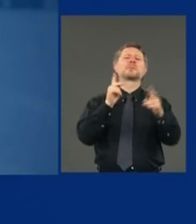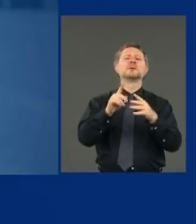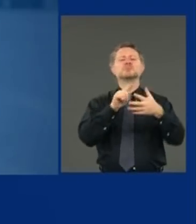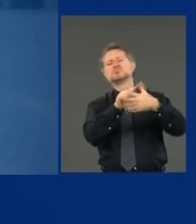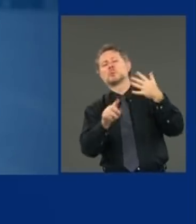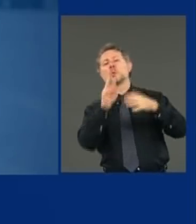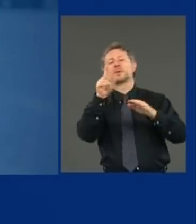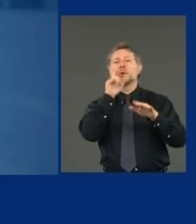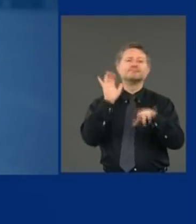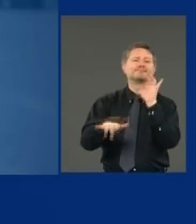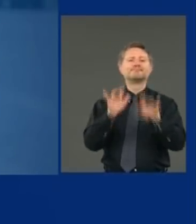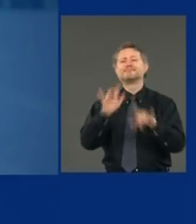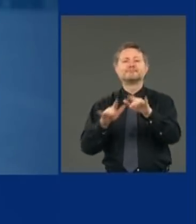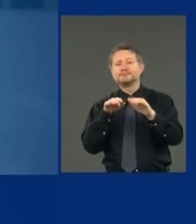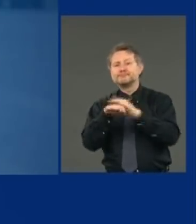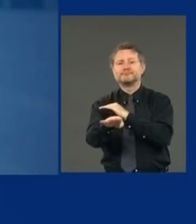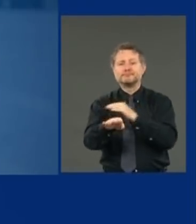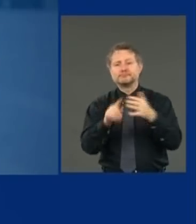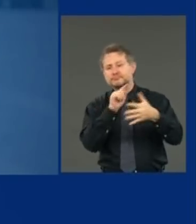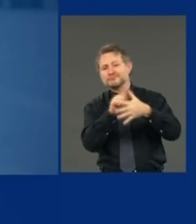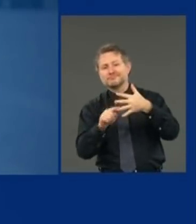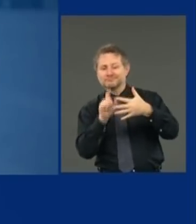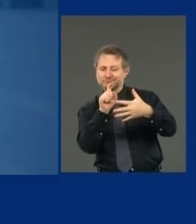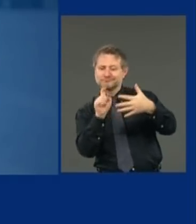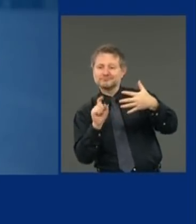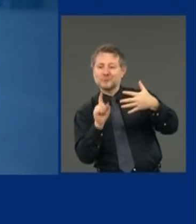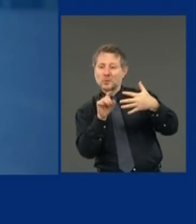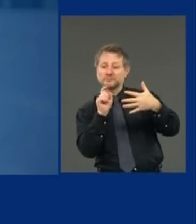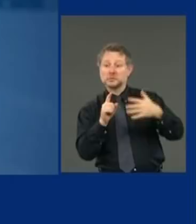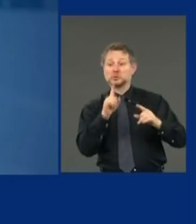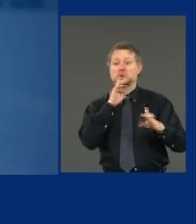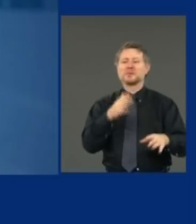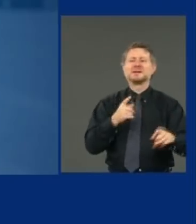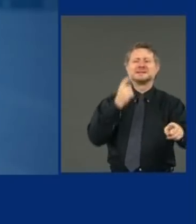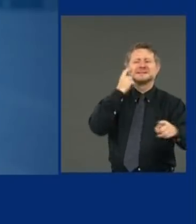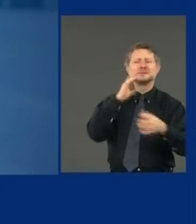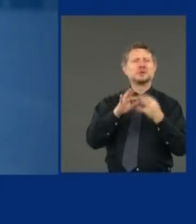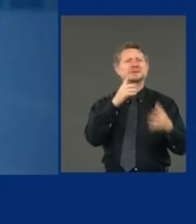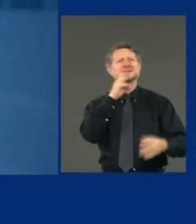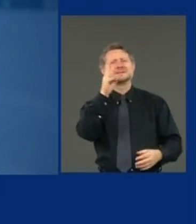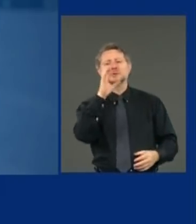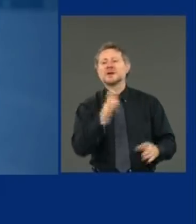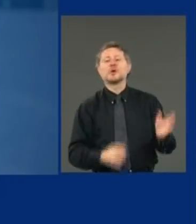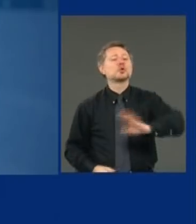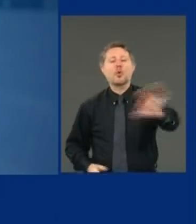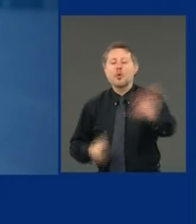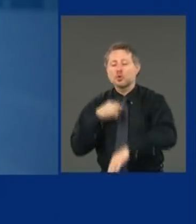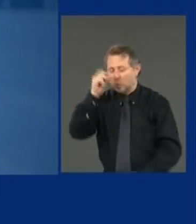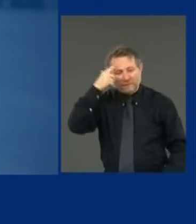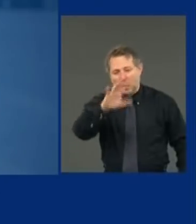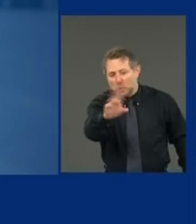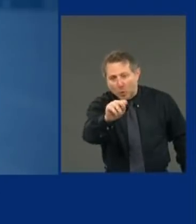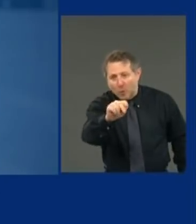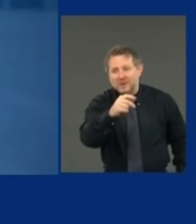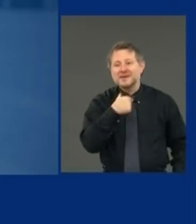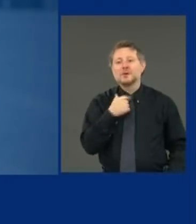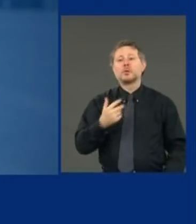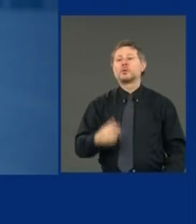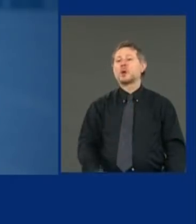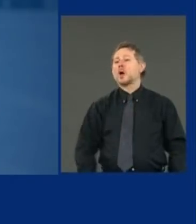two and a half days? Did you just say 600? No. I said there was 600. This is the,